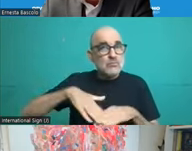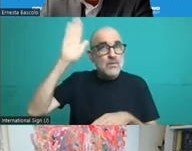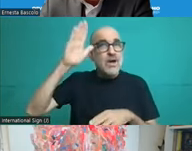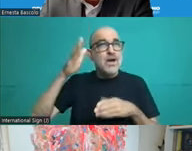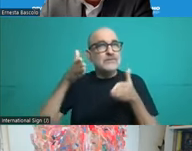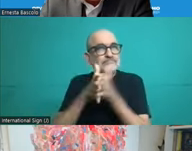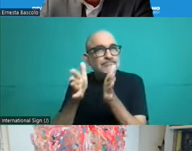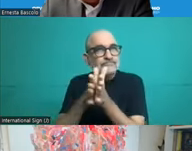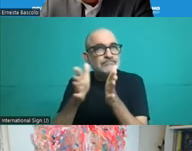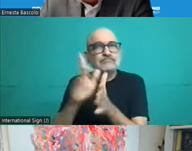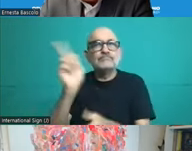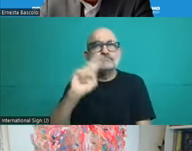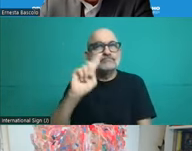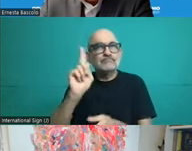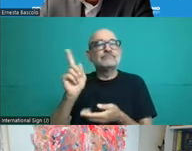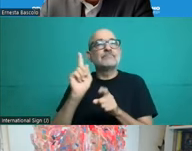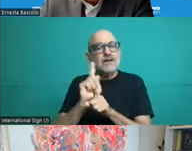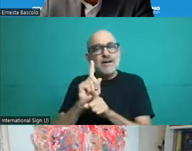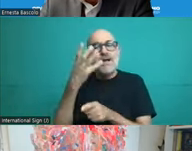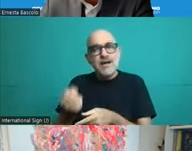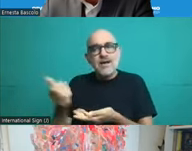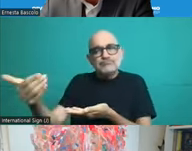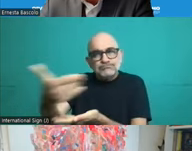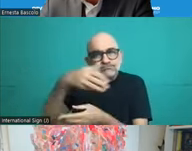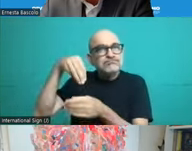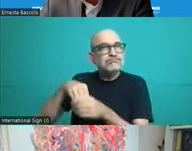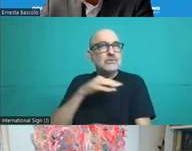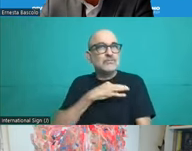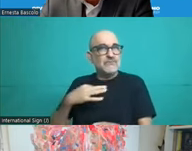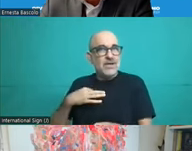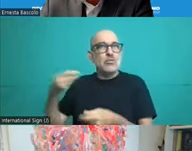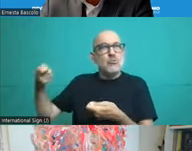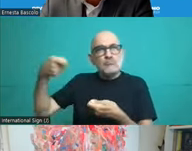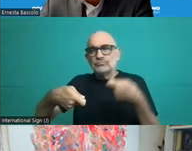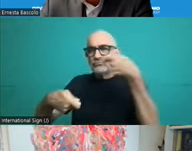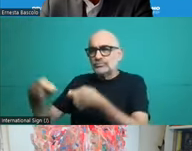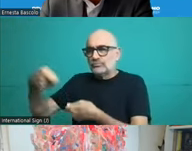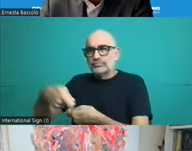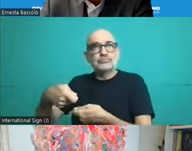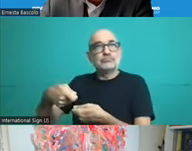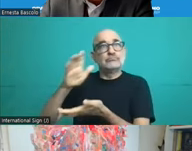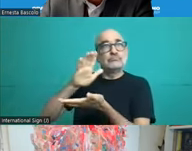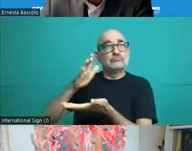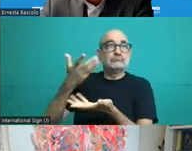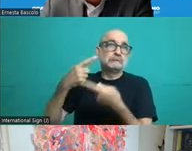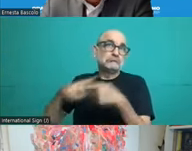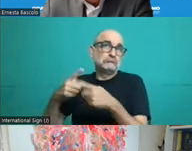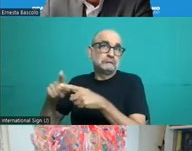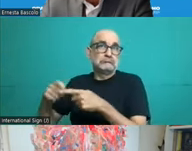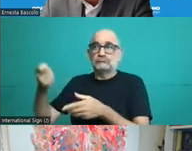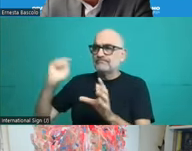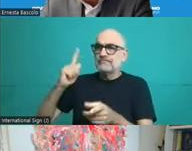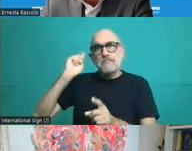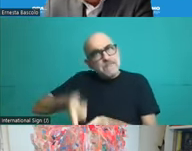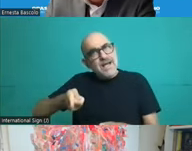through the management of mandatory contributions. And this has created in our